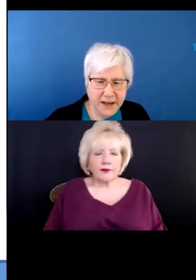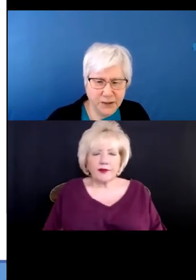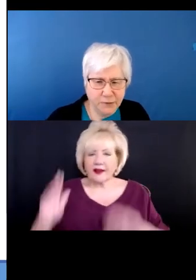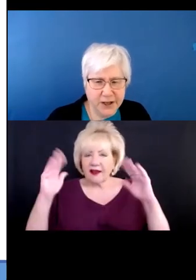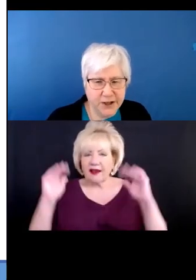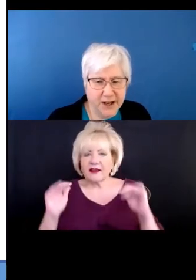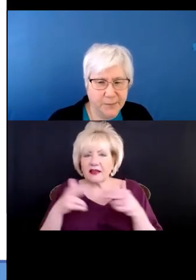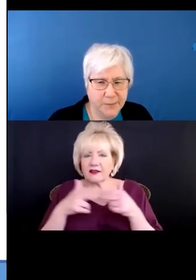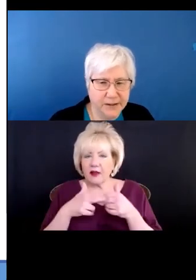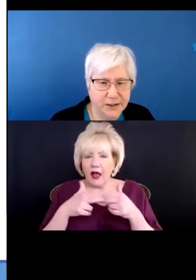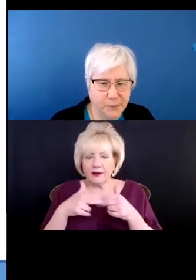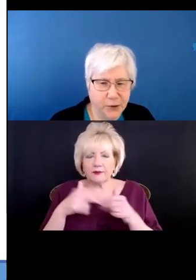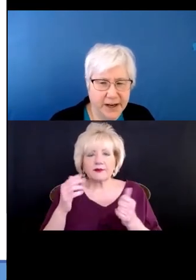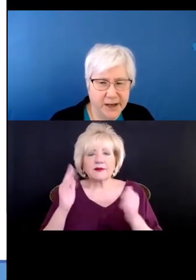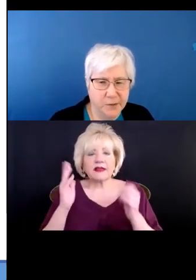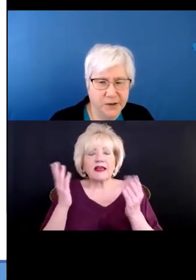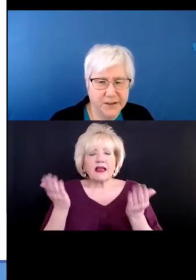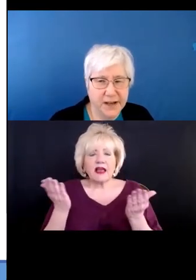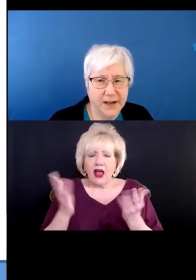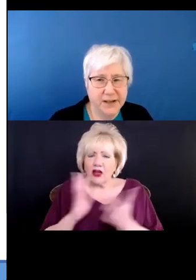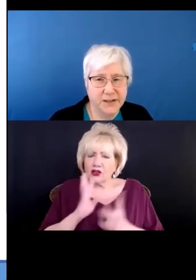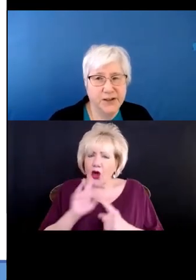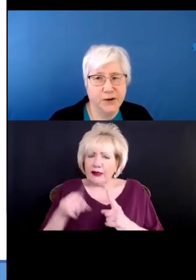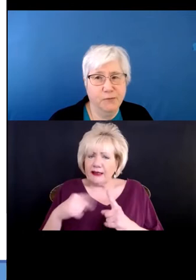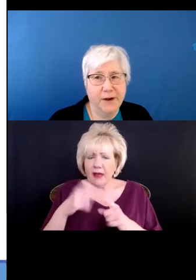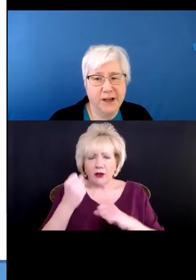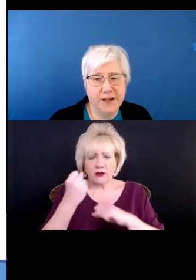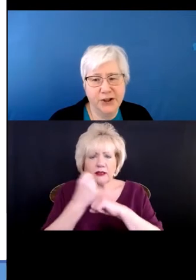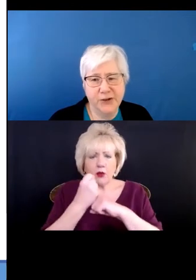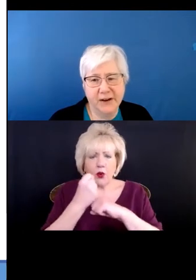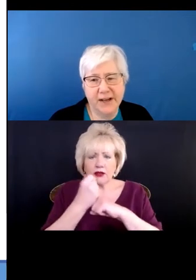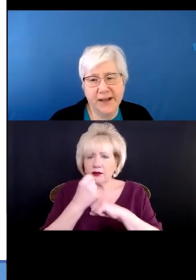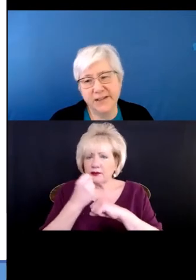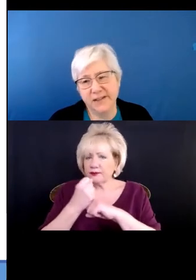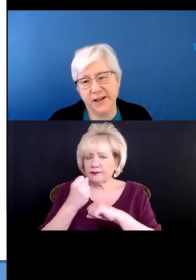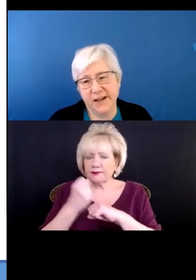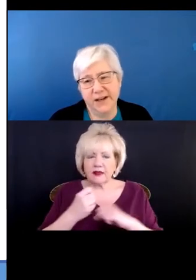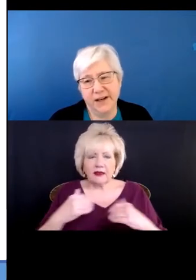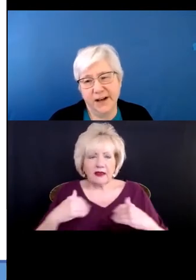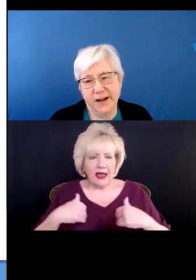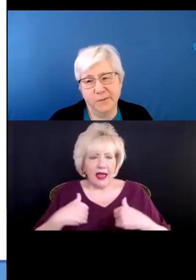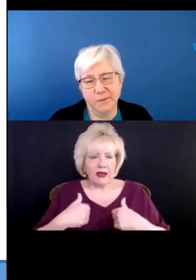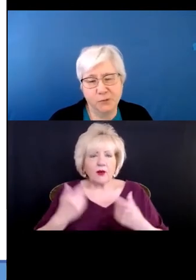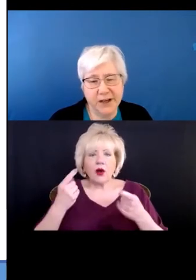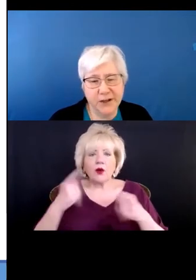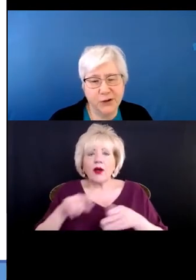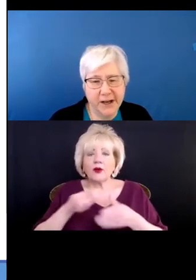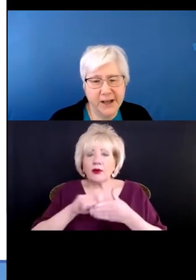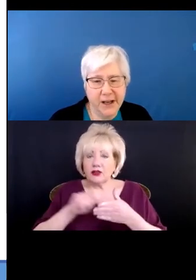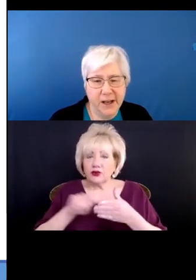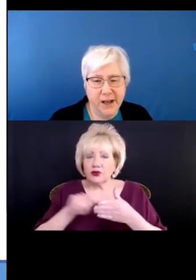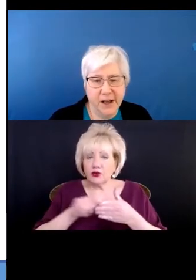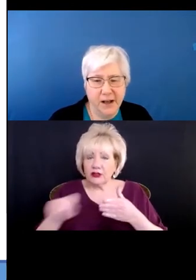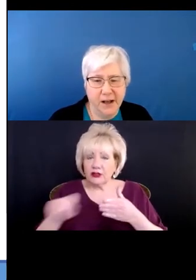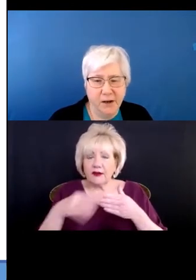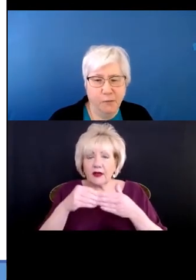Next, we're going to talk about support animals. And so when we issued our guidance in 2020,